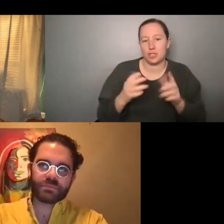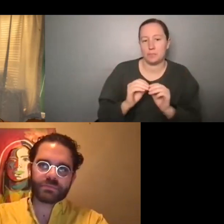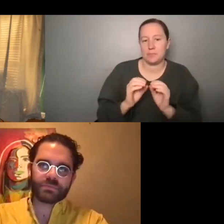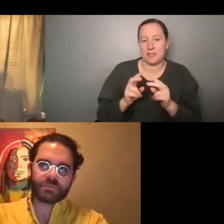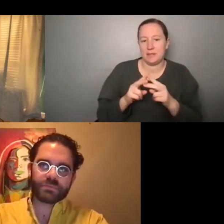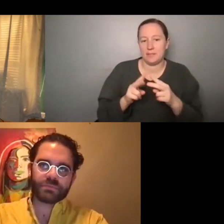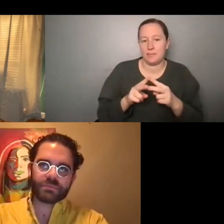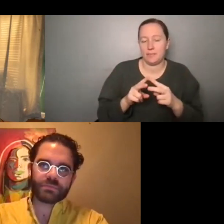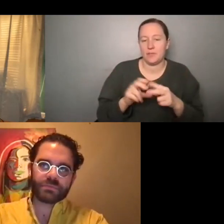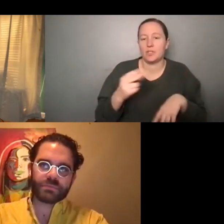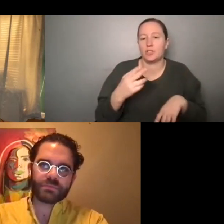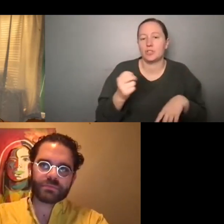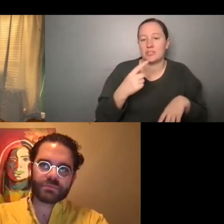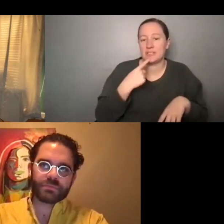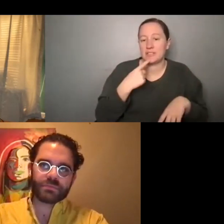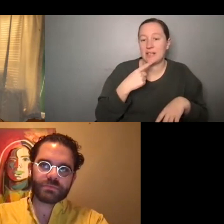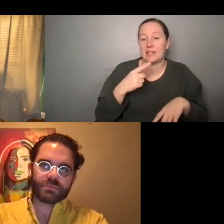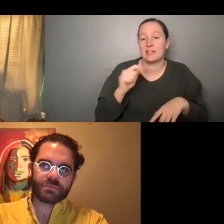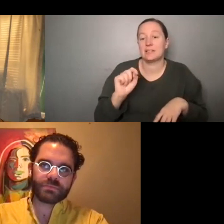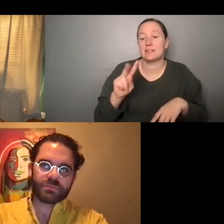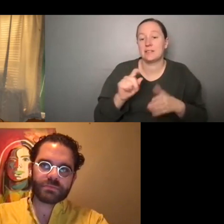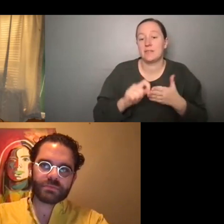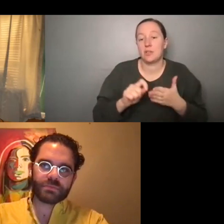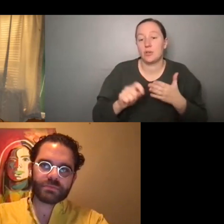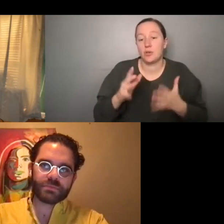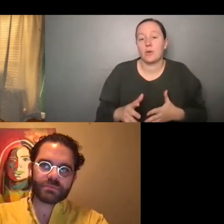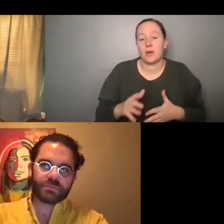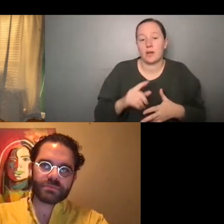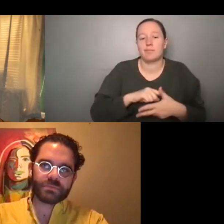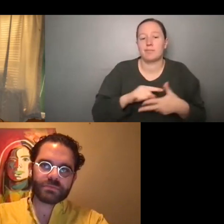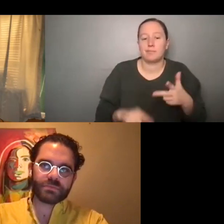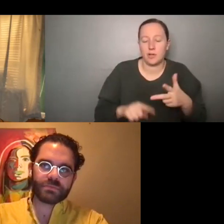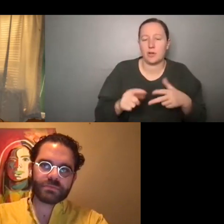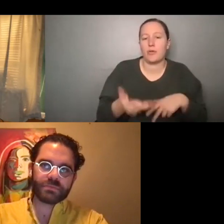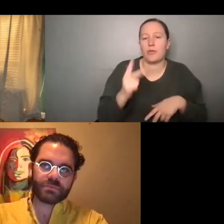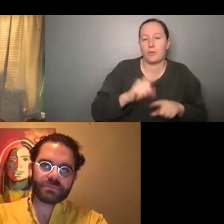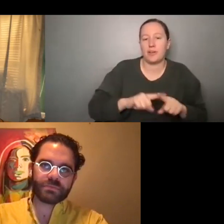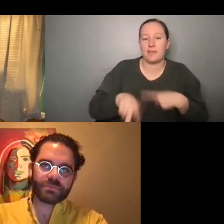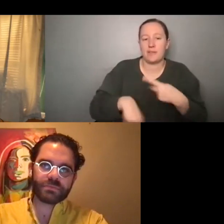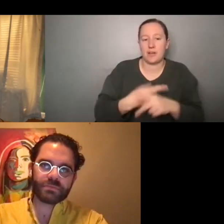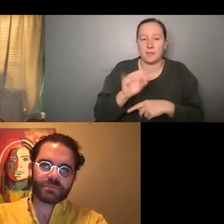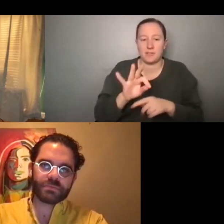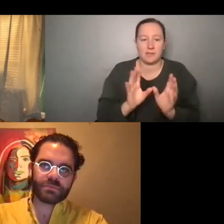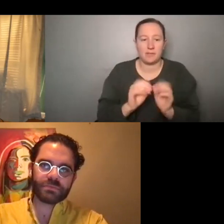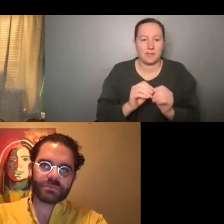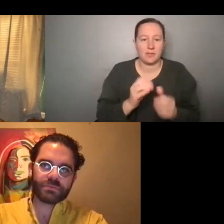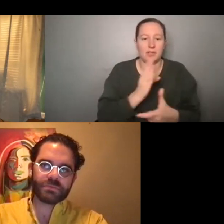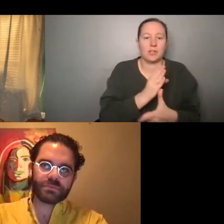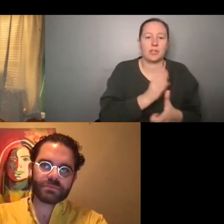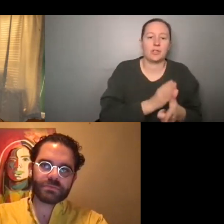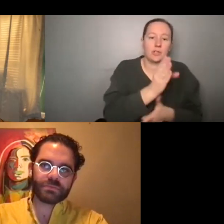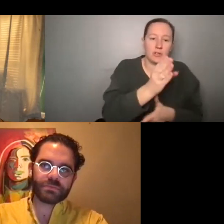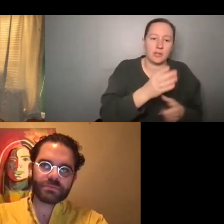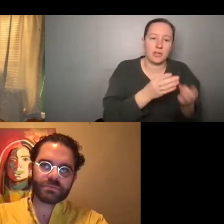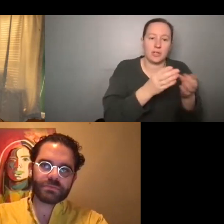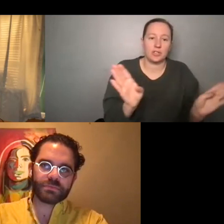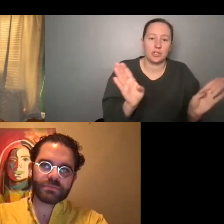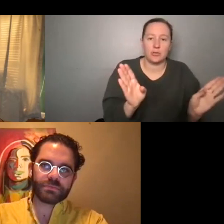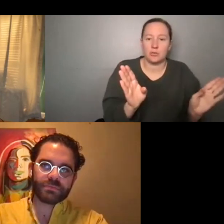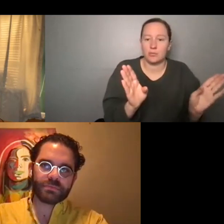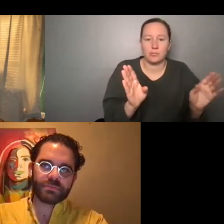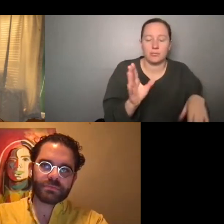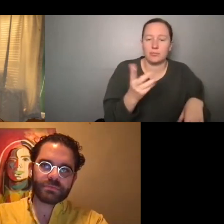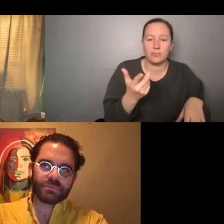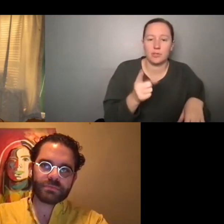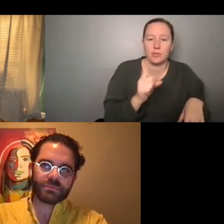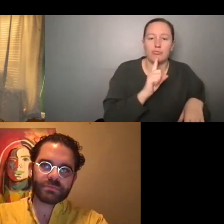as a television writer, those are the three kinds of meetings that you're going to be doing. A general is typically, it's just a